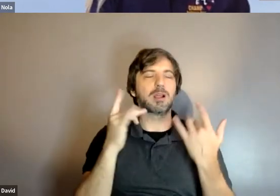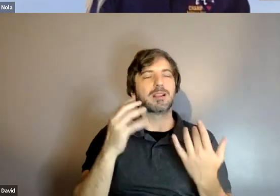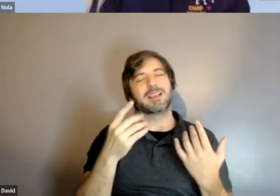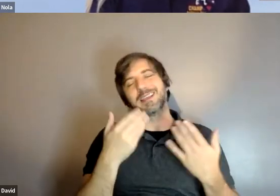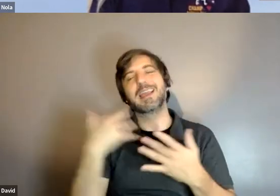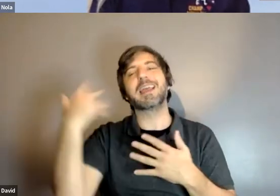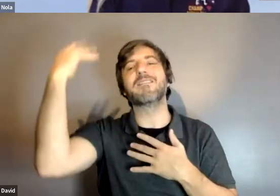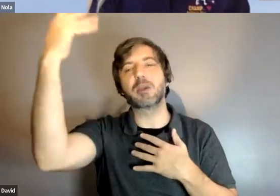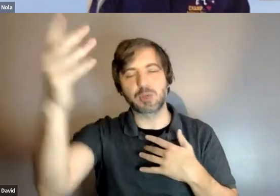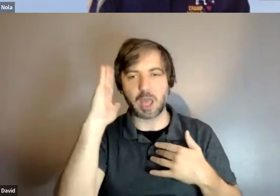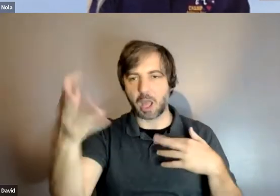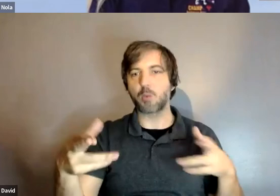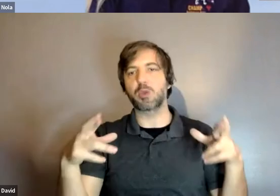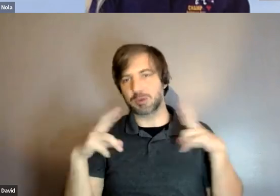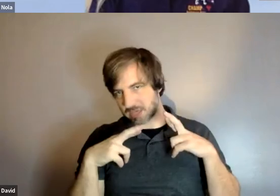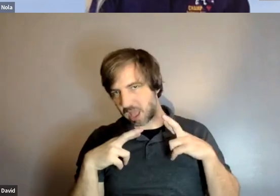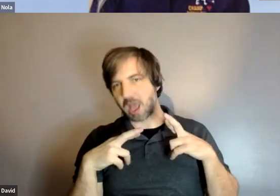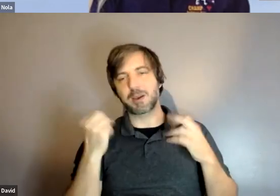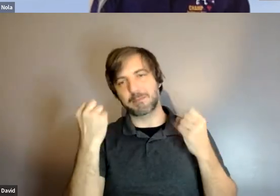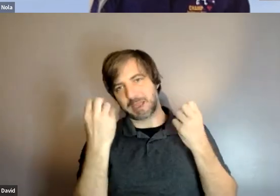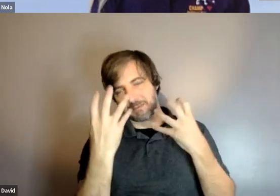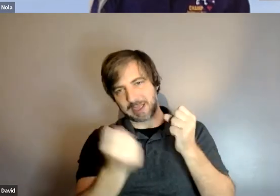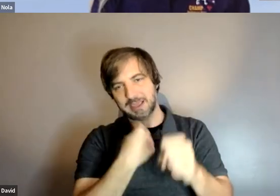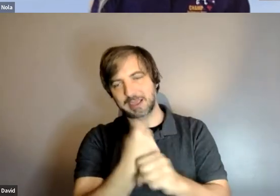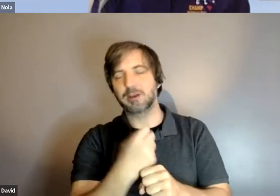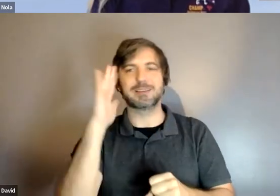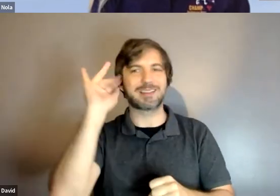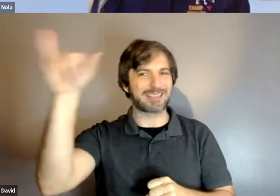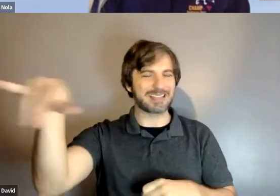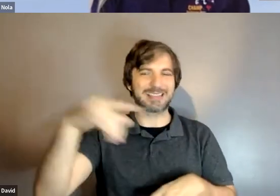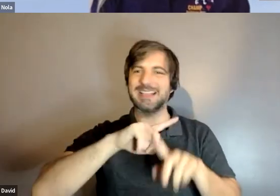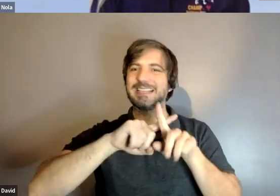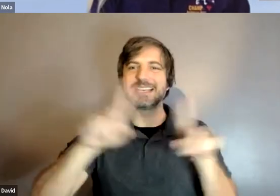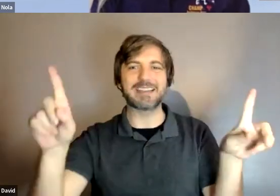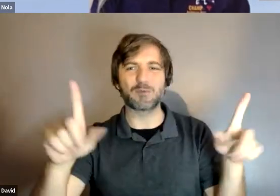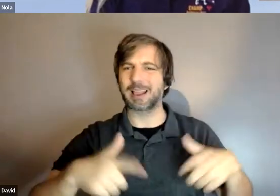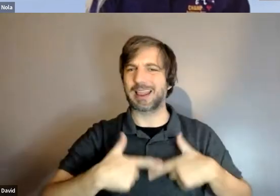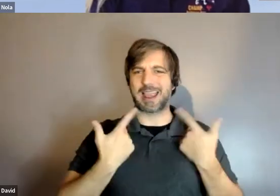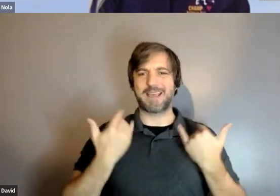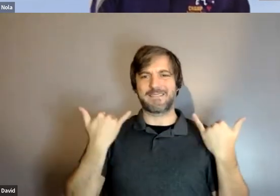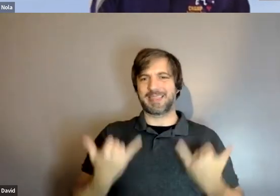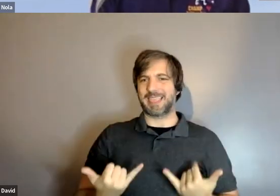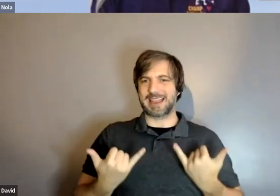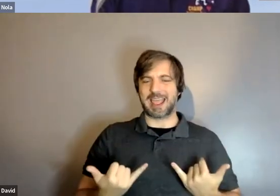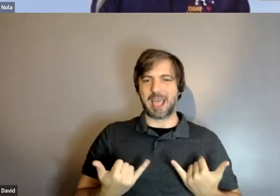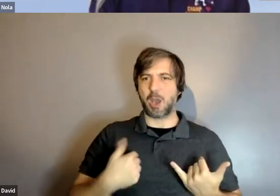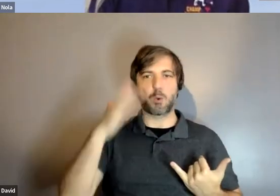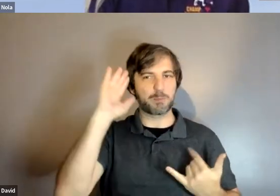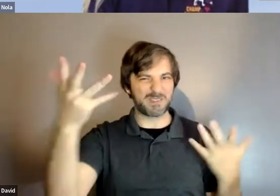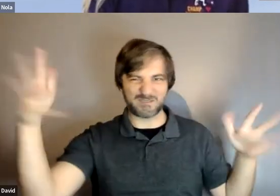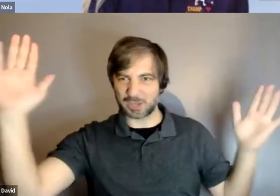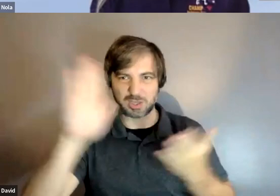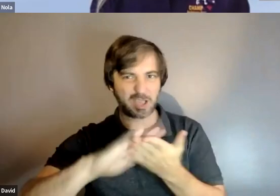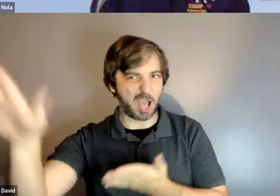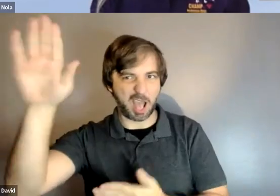um i i'm gonna be at a very different point in my life i mean i would have been done with with done with college so i